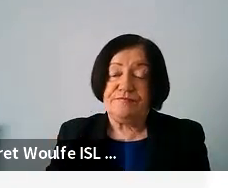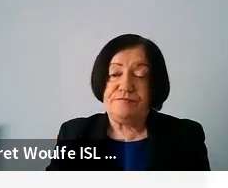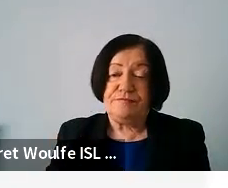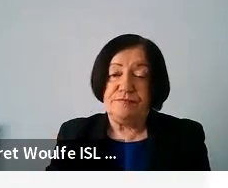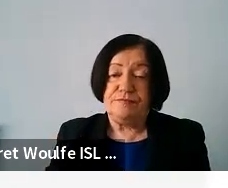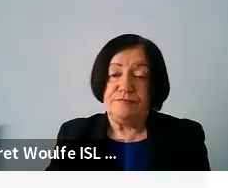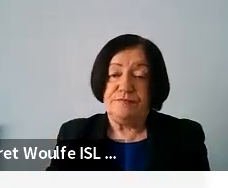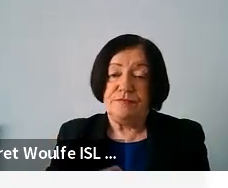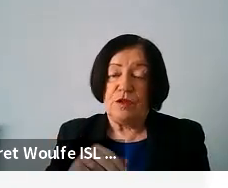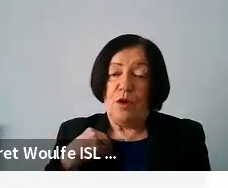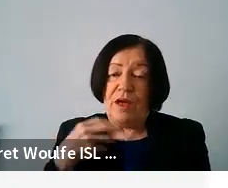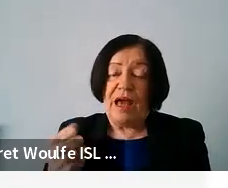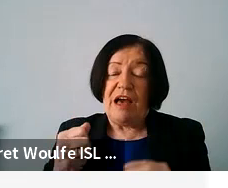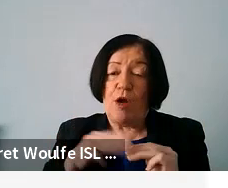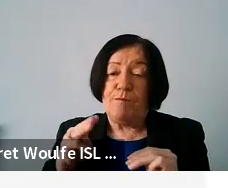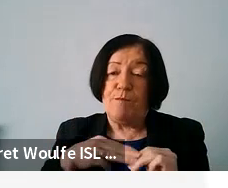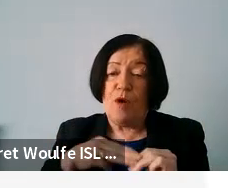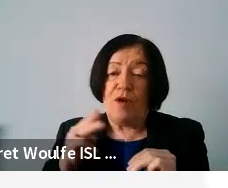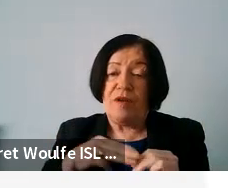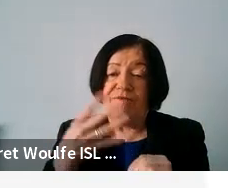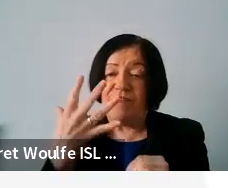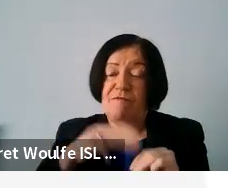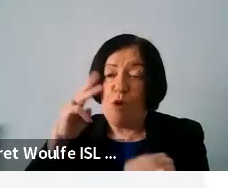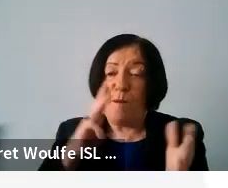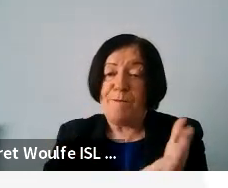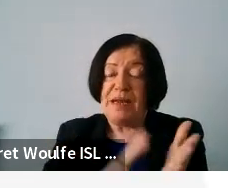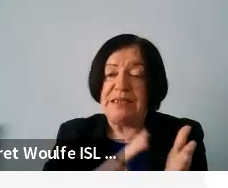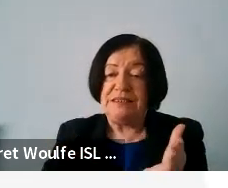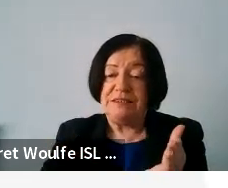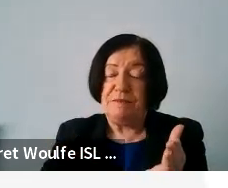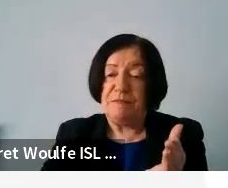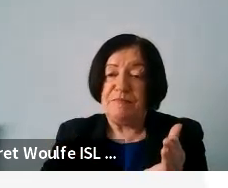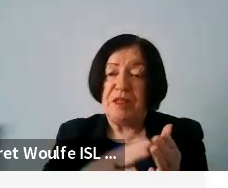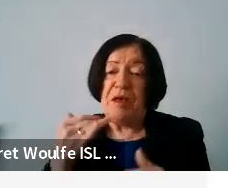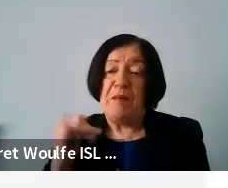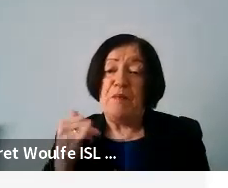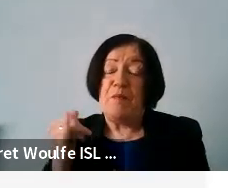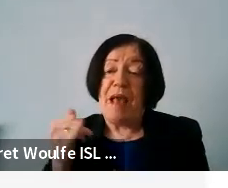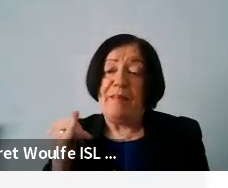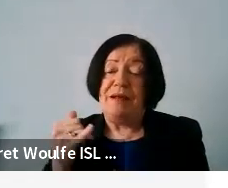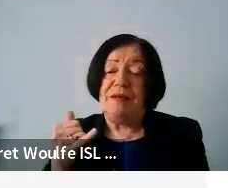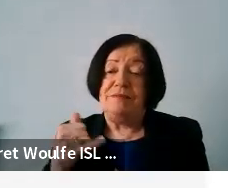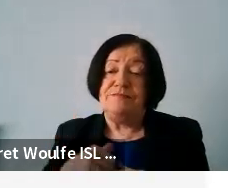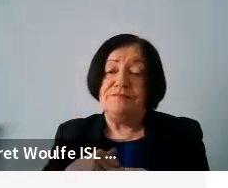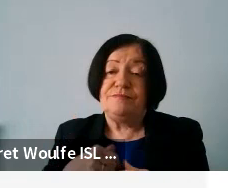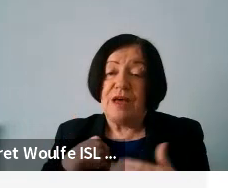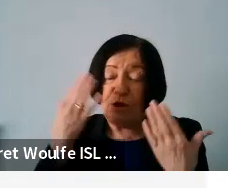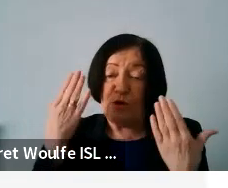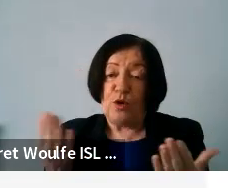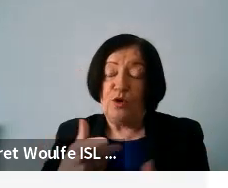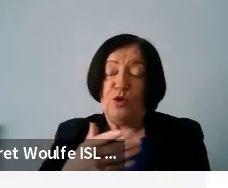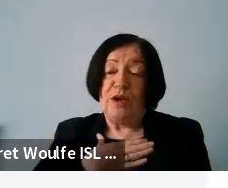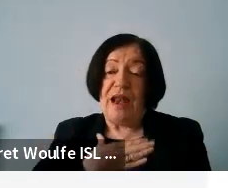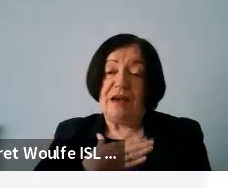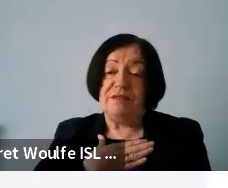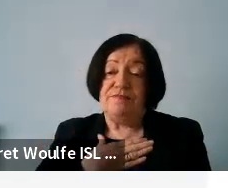We do have more, five more minutes. So maybe, I don't know, you would like